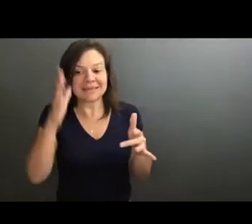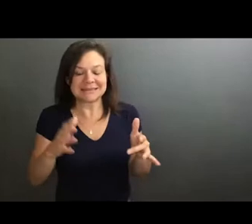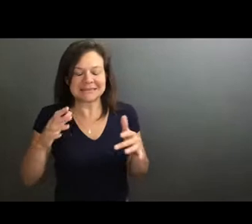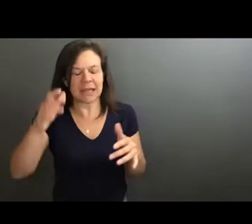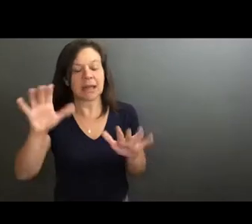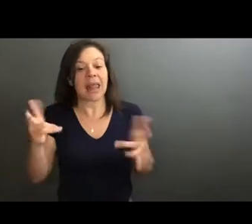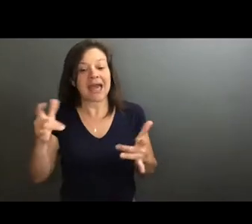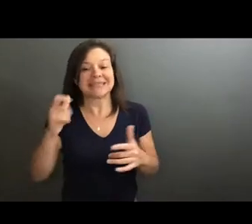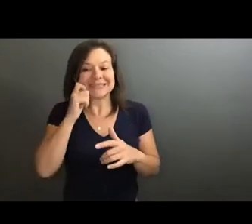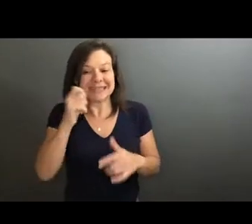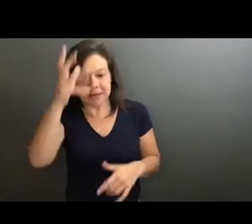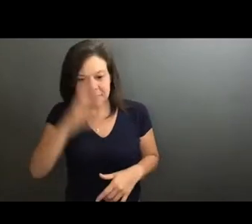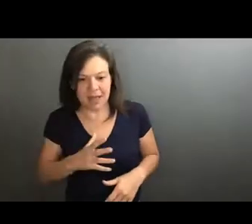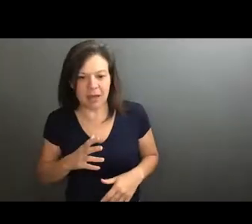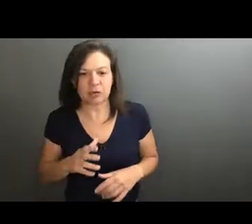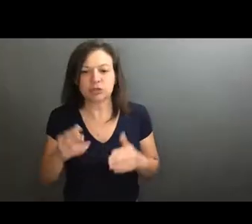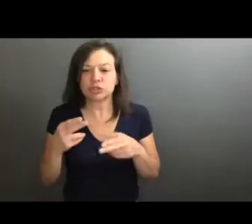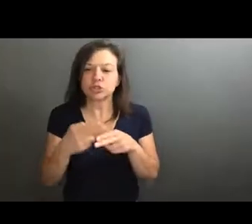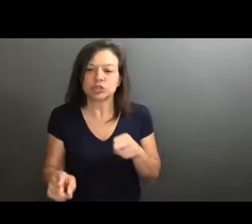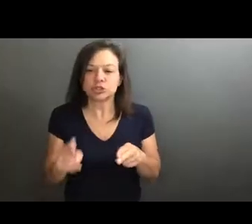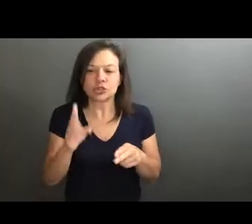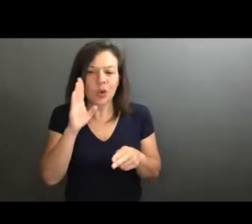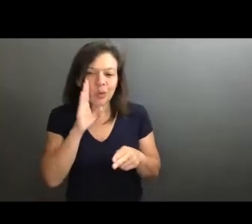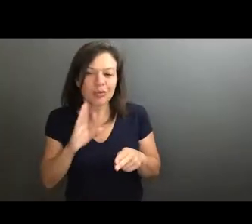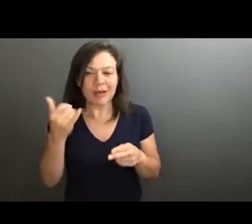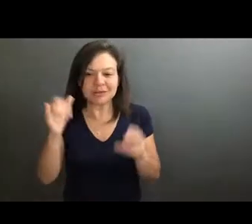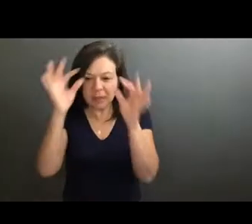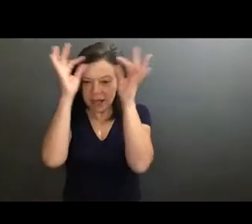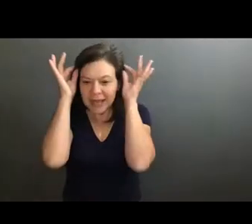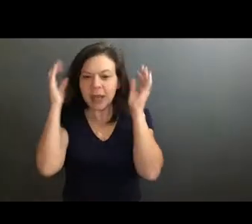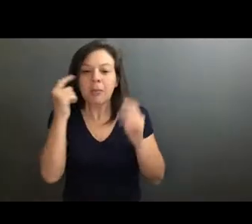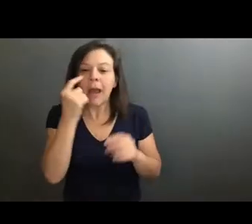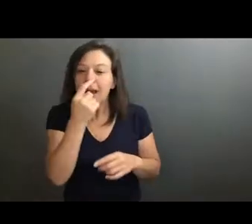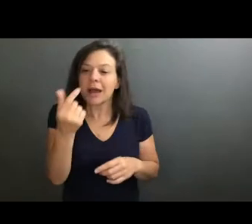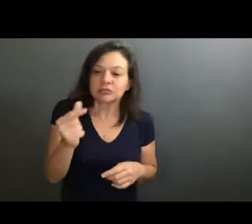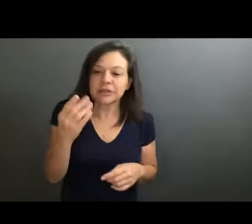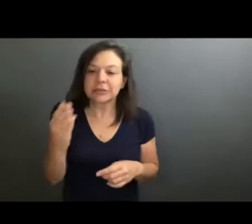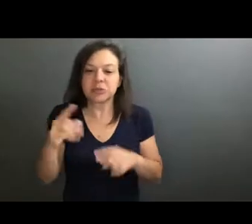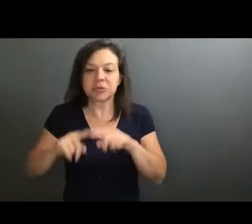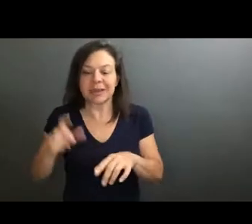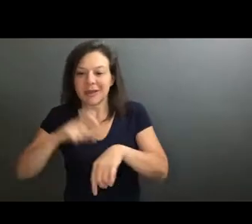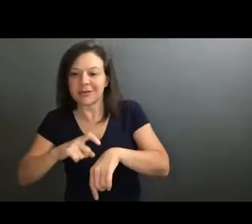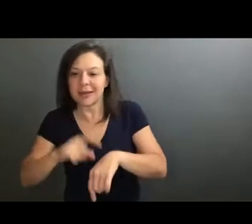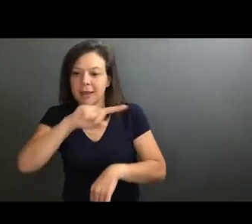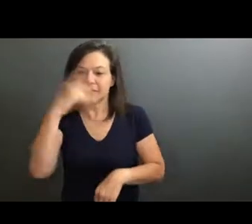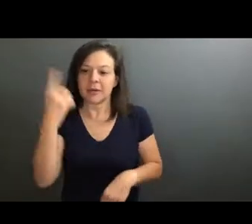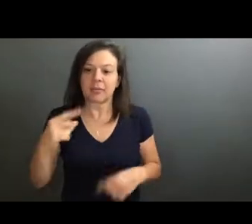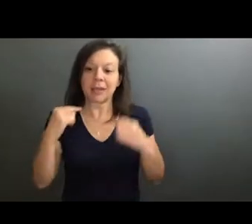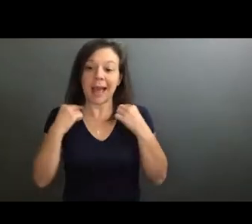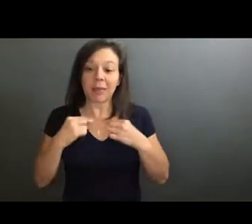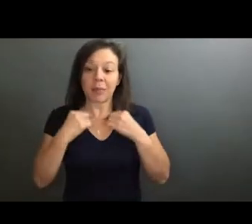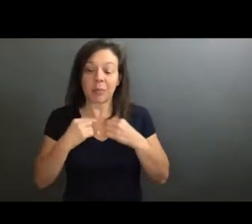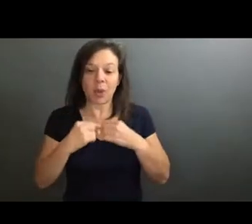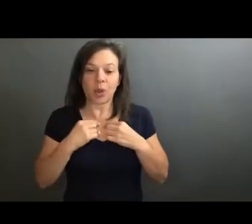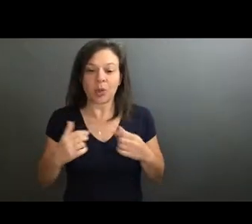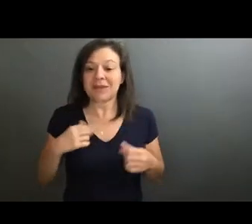short brownish-blonde hair. My eyes are green, blue, or gray, depending on the day. I'm wearing a black polo, and I'm in my dining room,